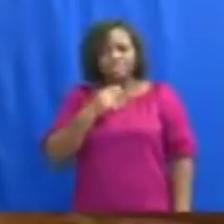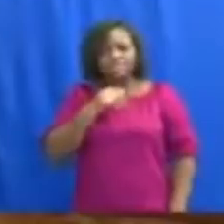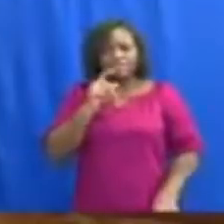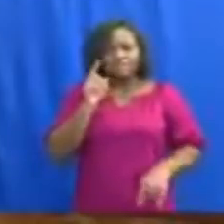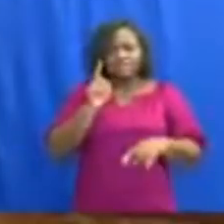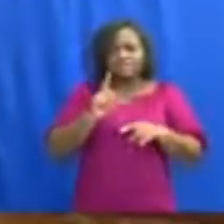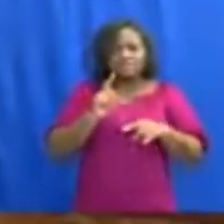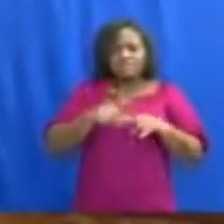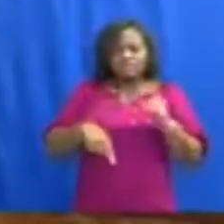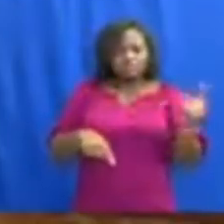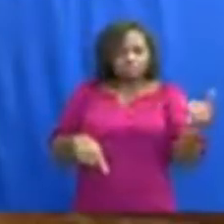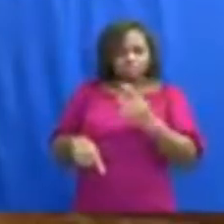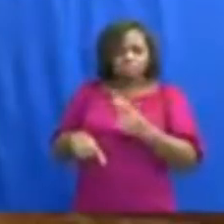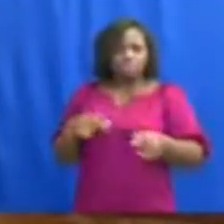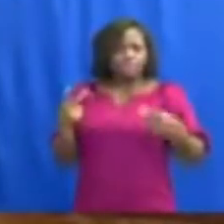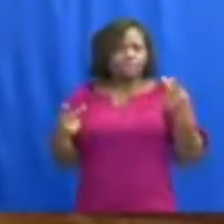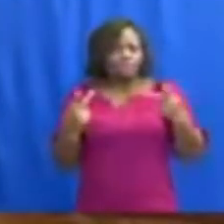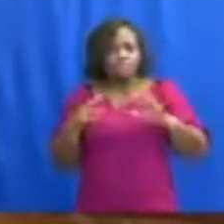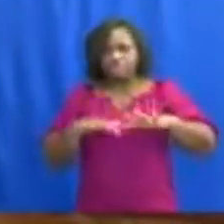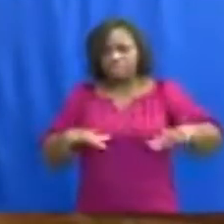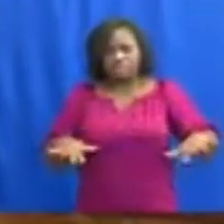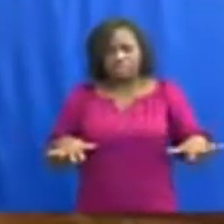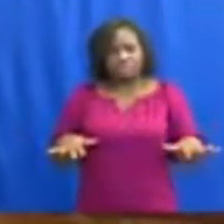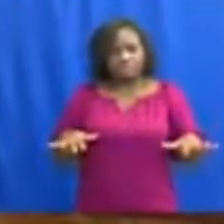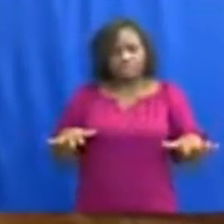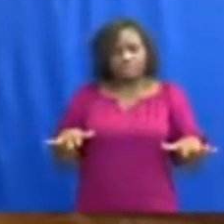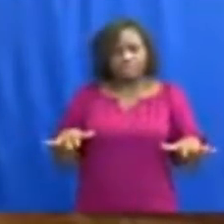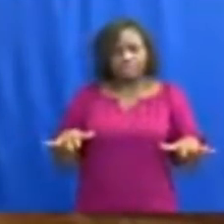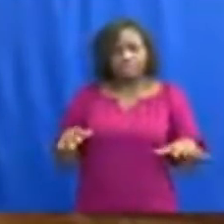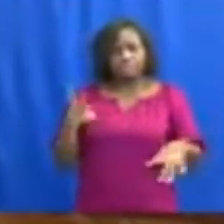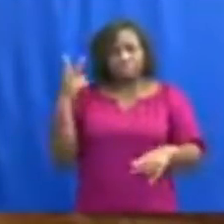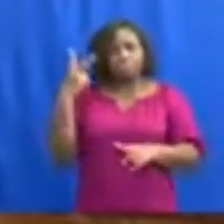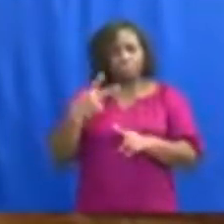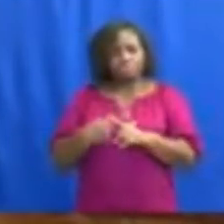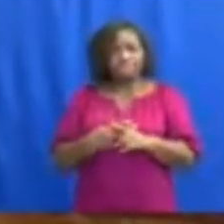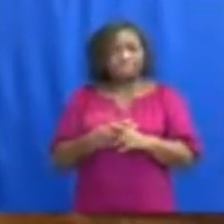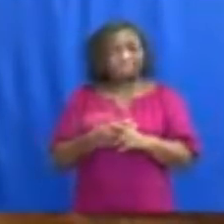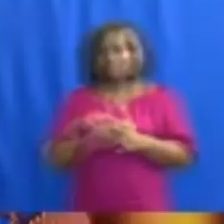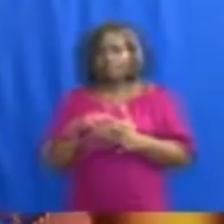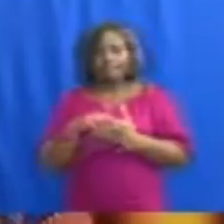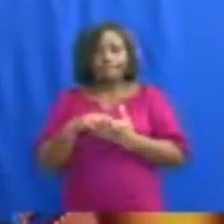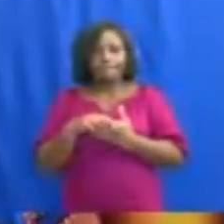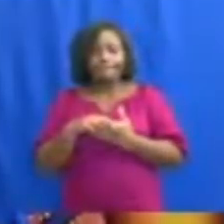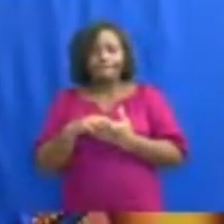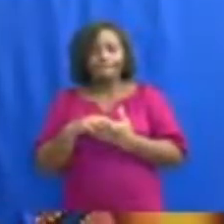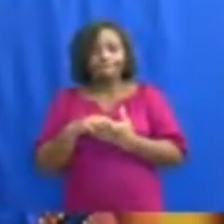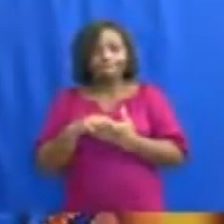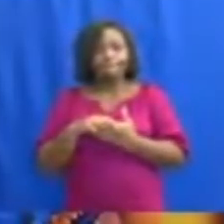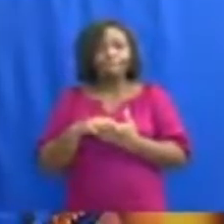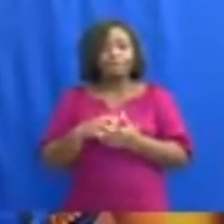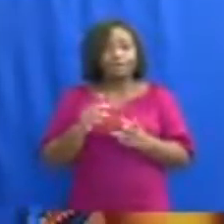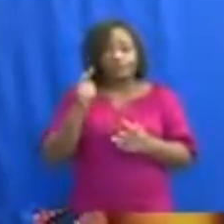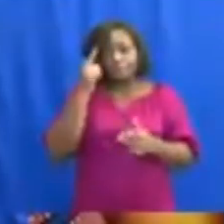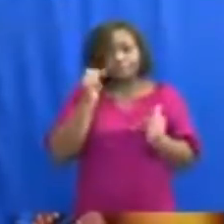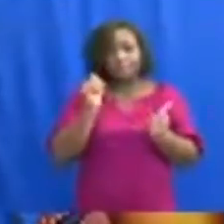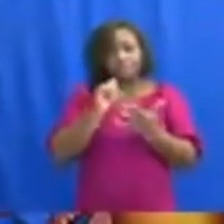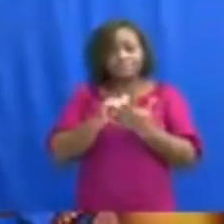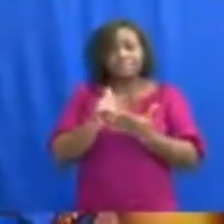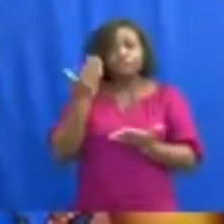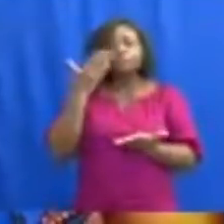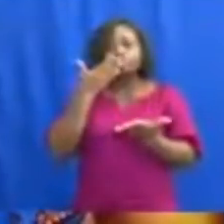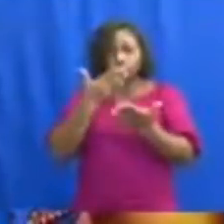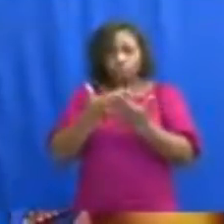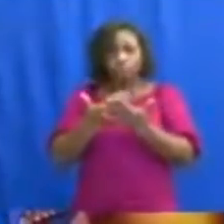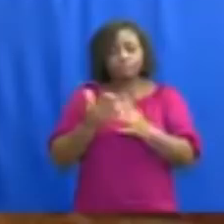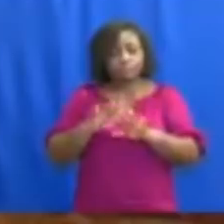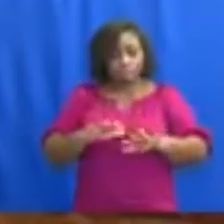ame asra ame bie. SHS2 baku ame han wo sku